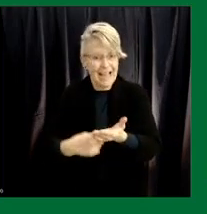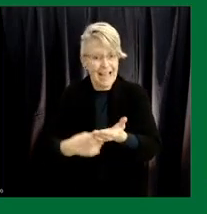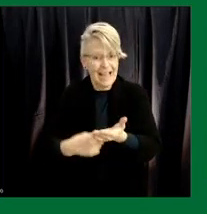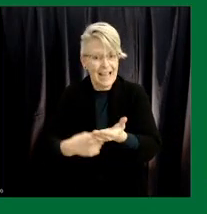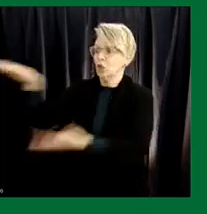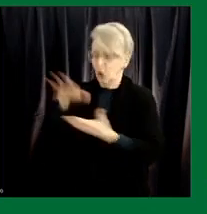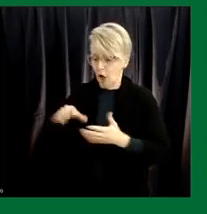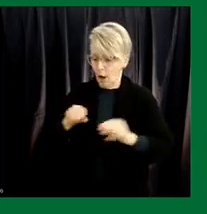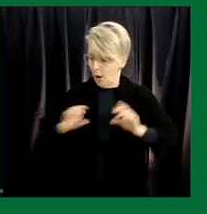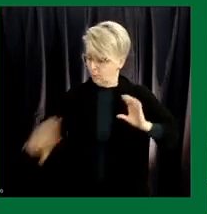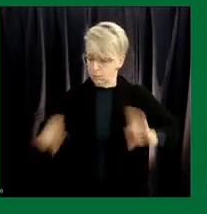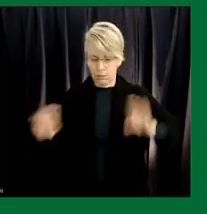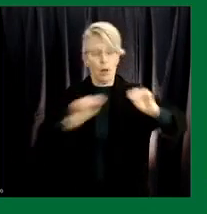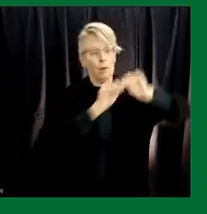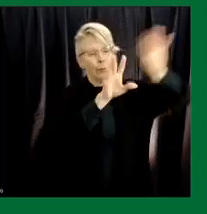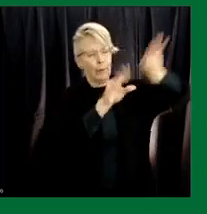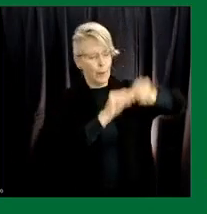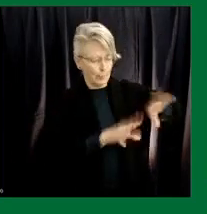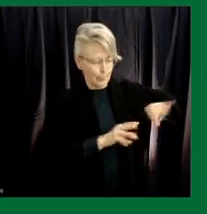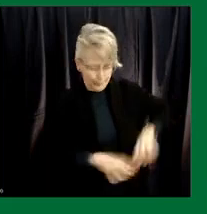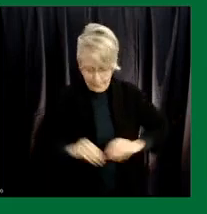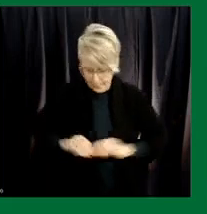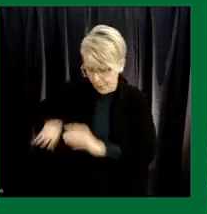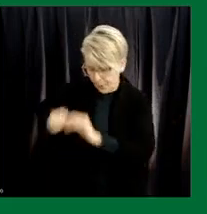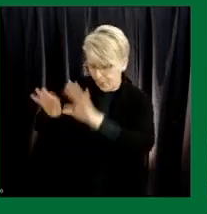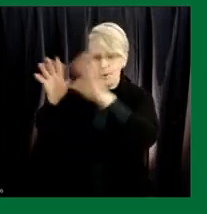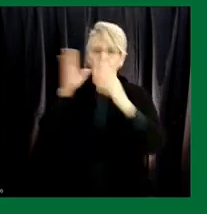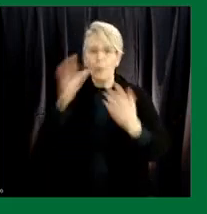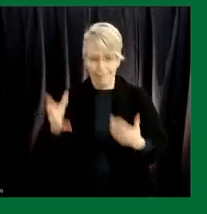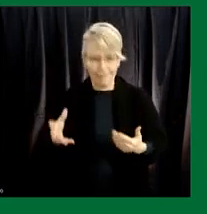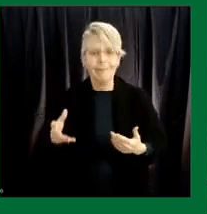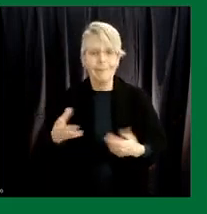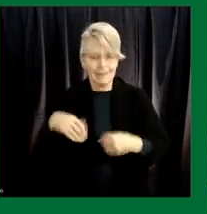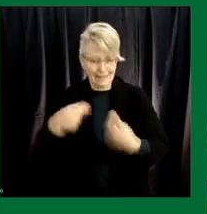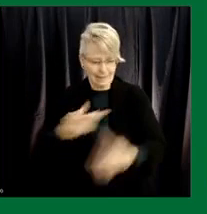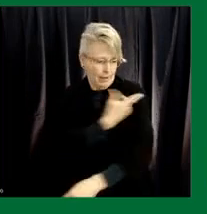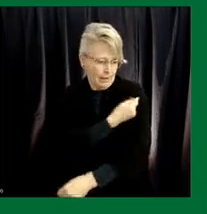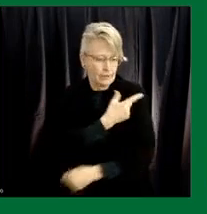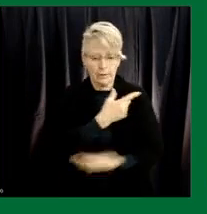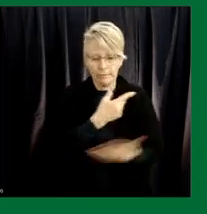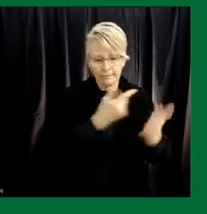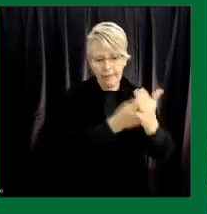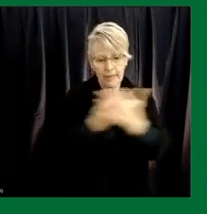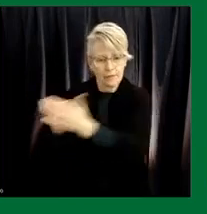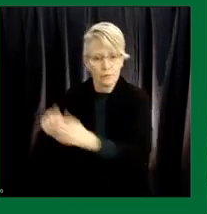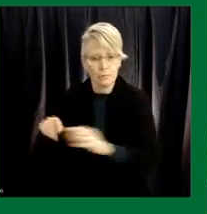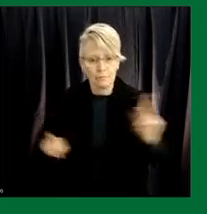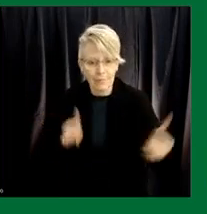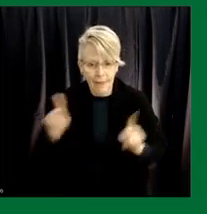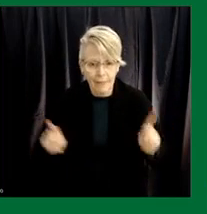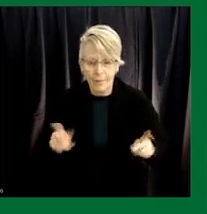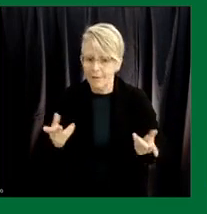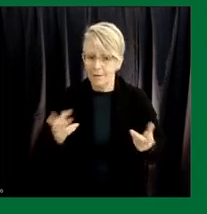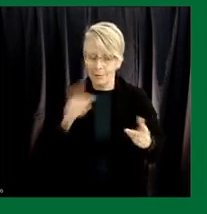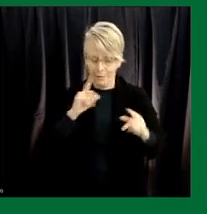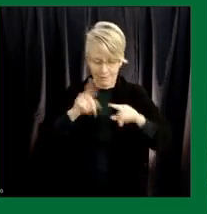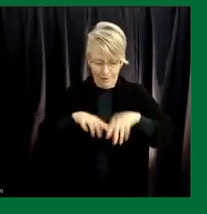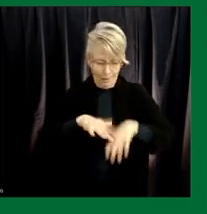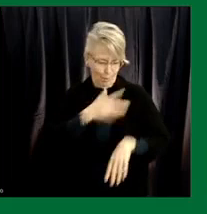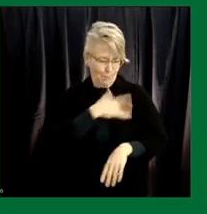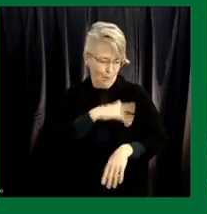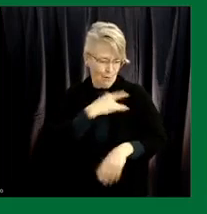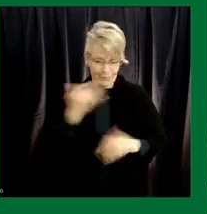vaccinated and it may look a bit different in different parts of the province based on supply and uh you know